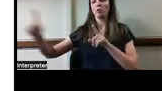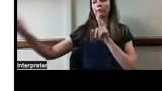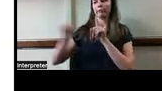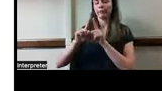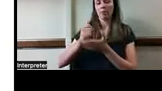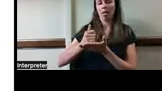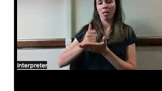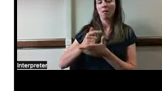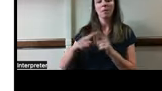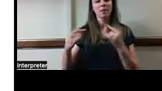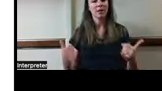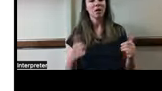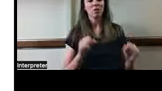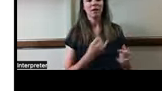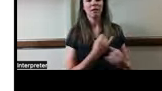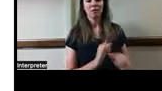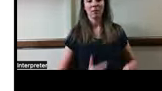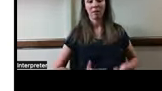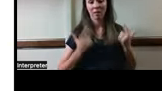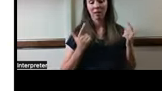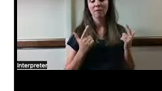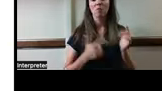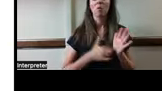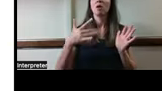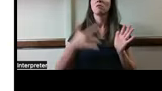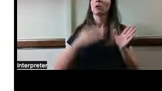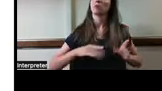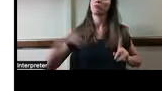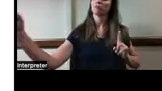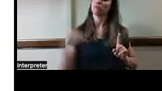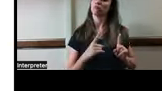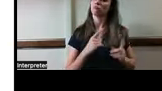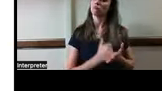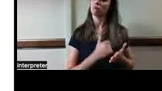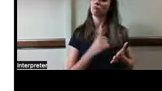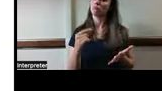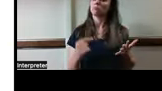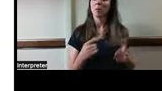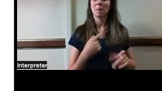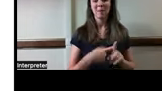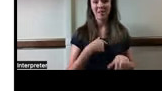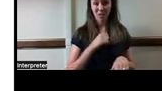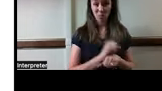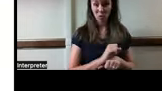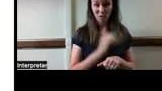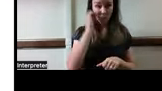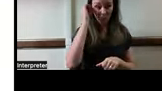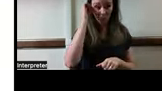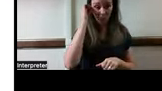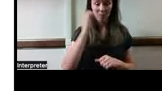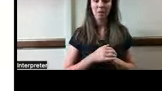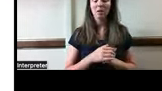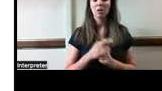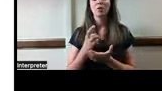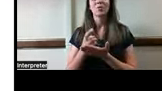occasional care visits. These people can also work from home. And thanks to the efforts of rehab